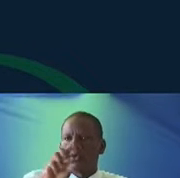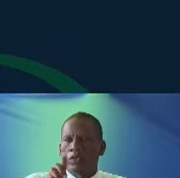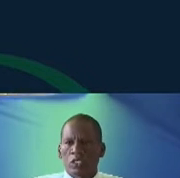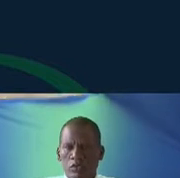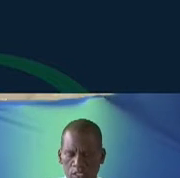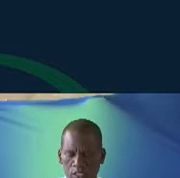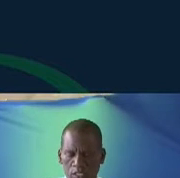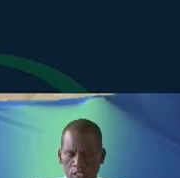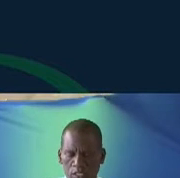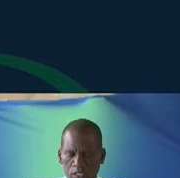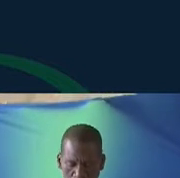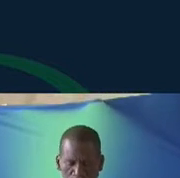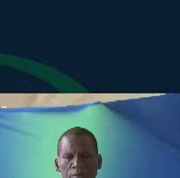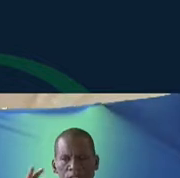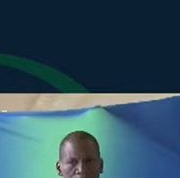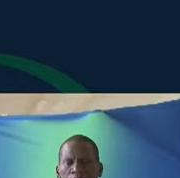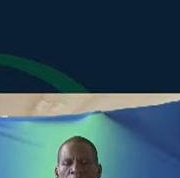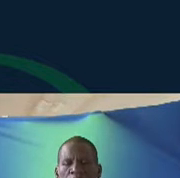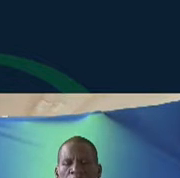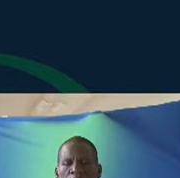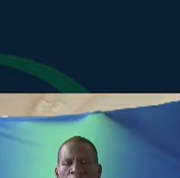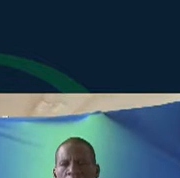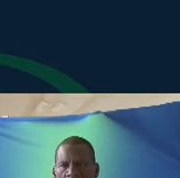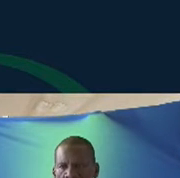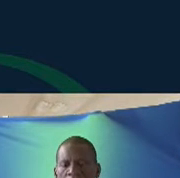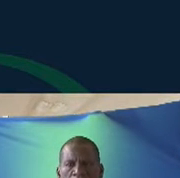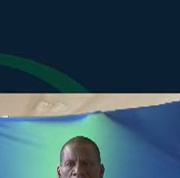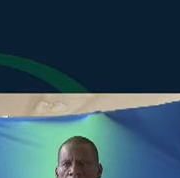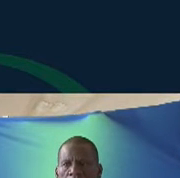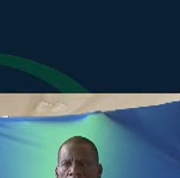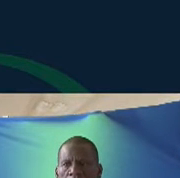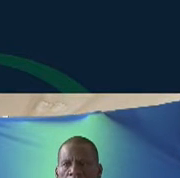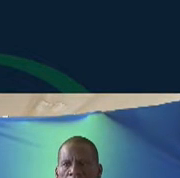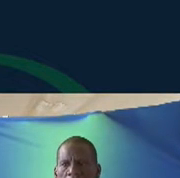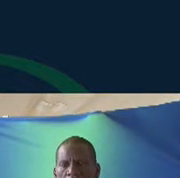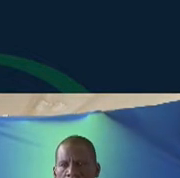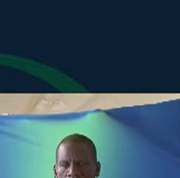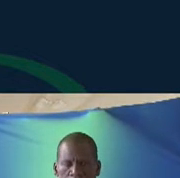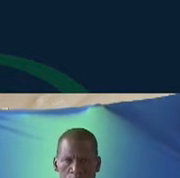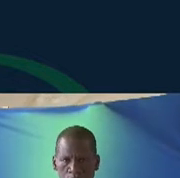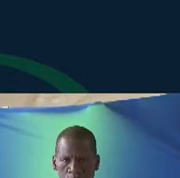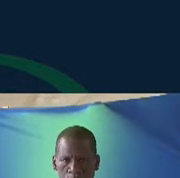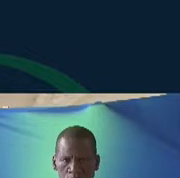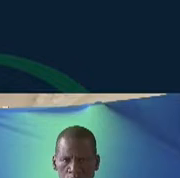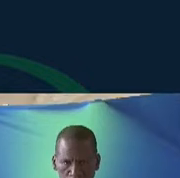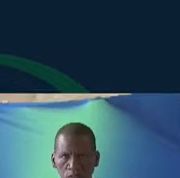famously uses this skirt while performing on stage. I think pretty much every single performance at some point she'll wear the skirt.